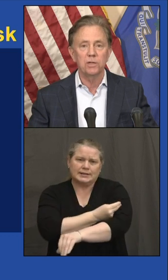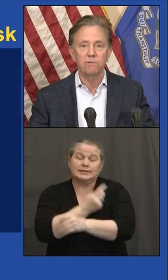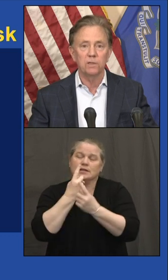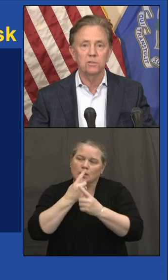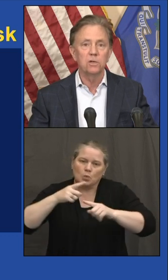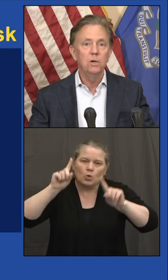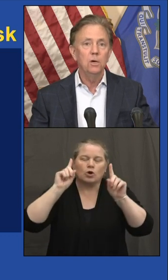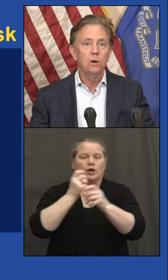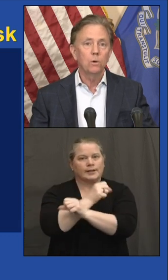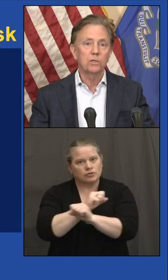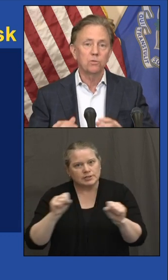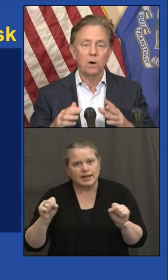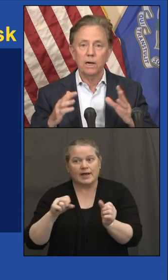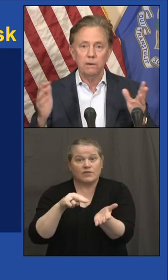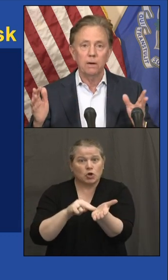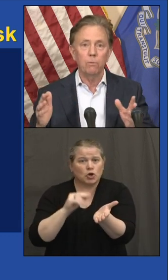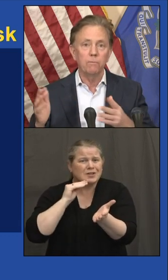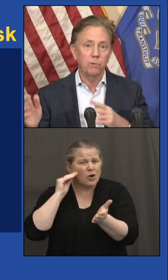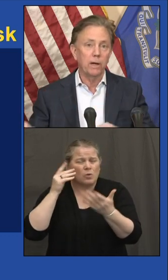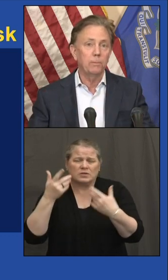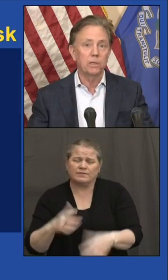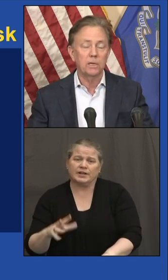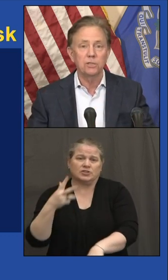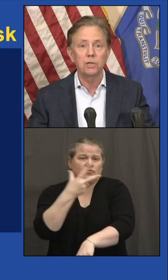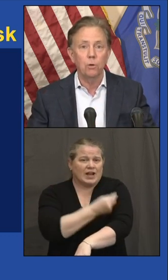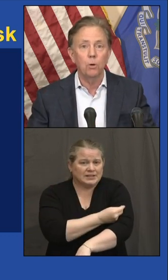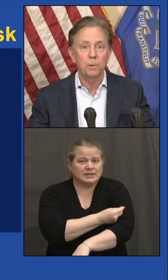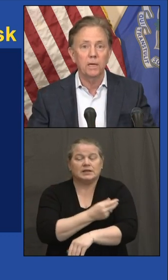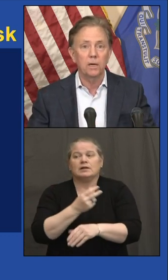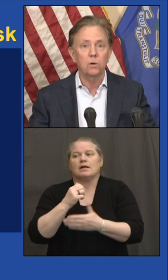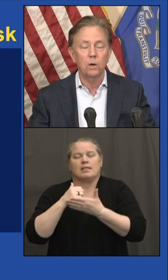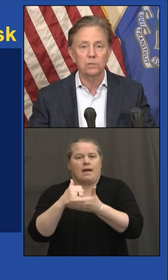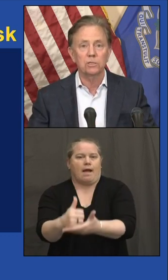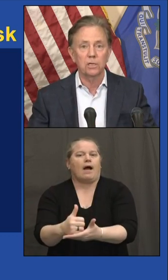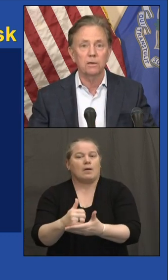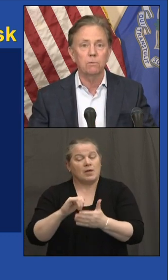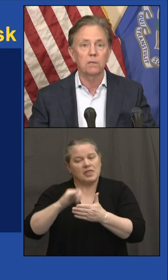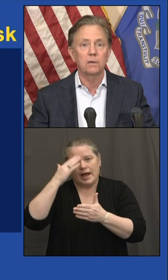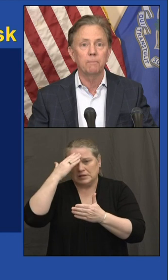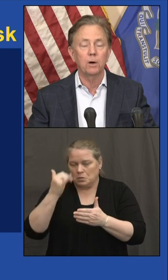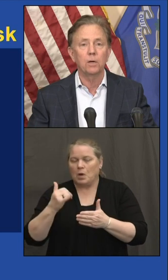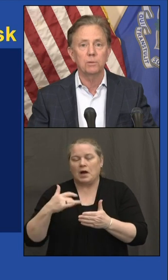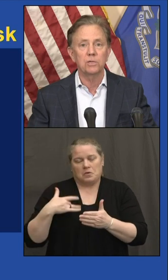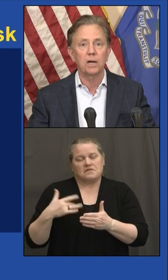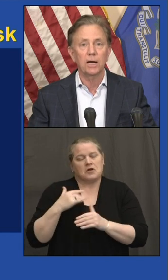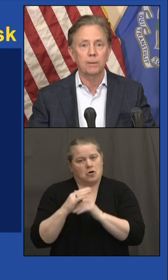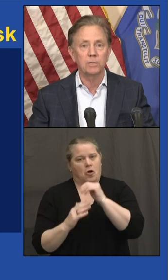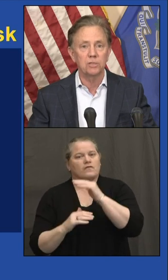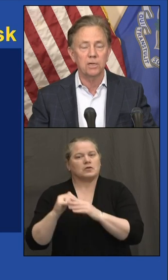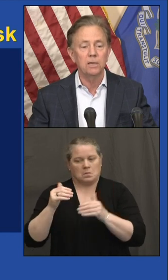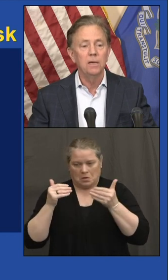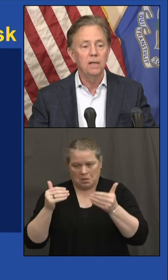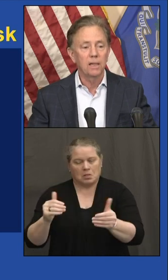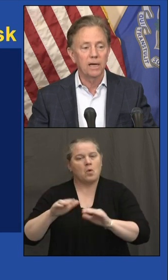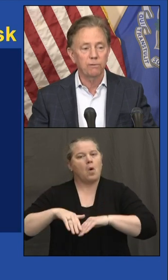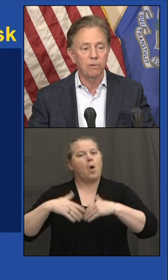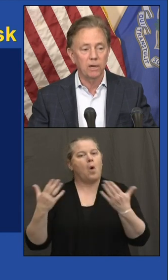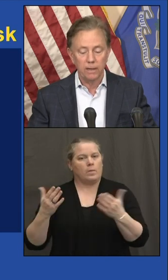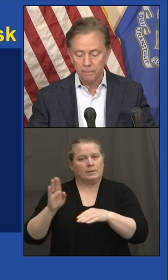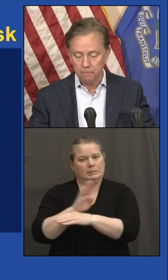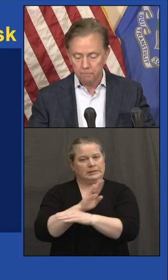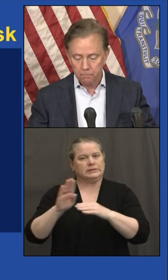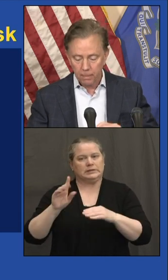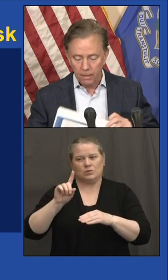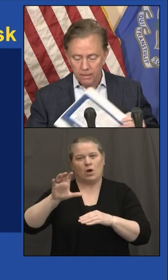enormous difference, which is why we were able to continue opening cautiously with 100 percent occupancy last